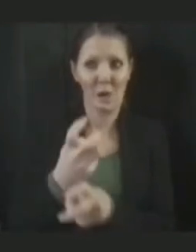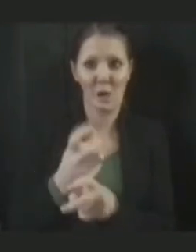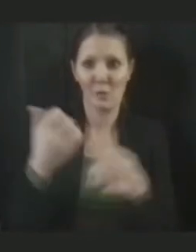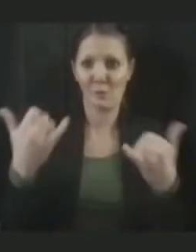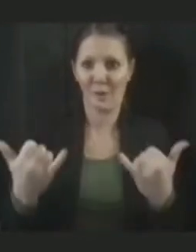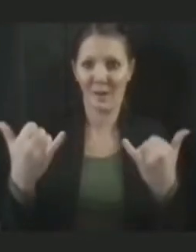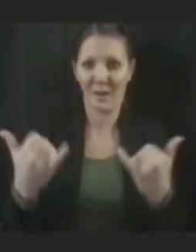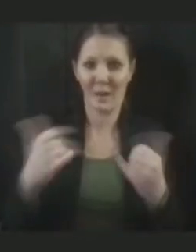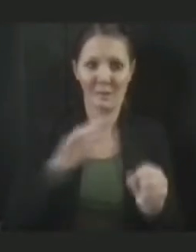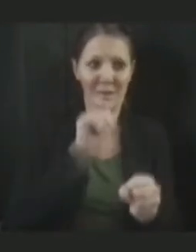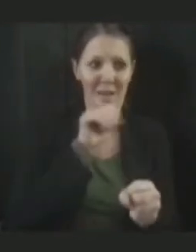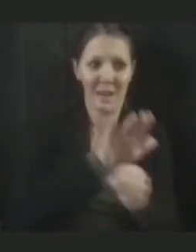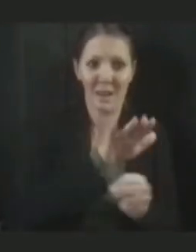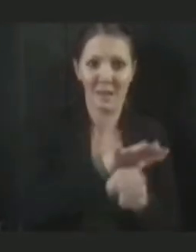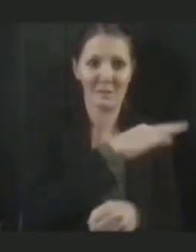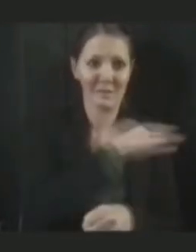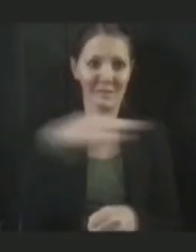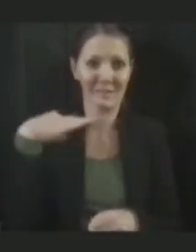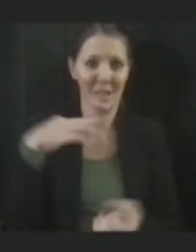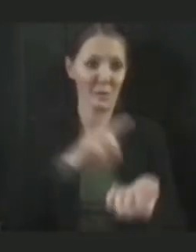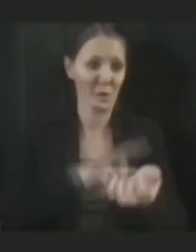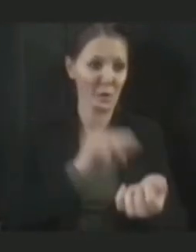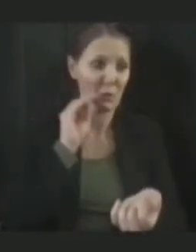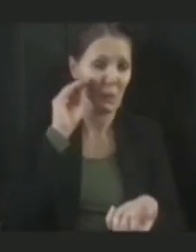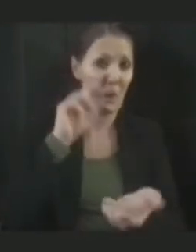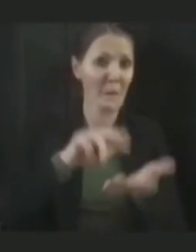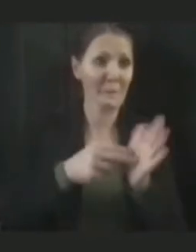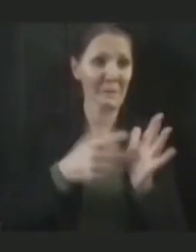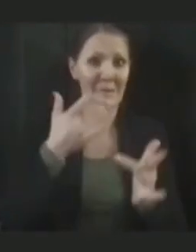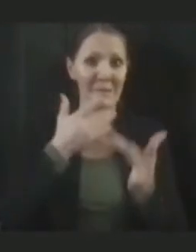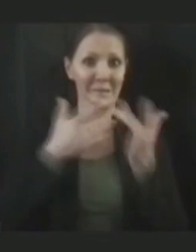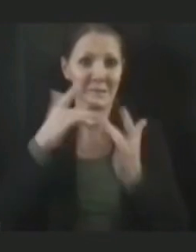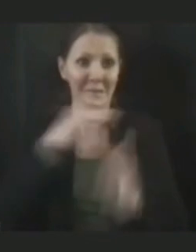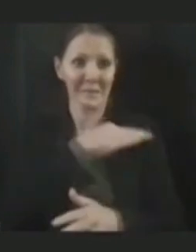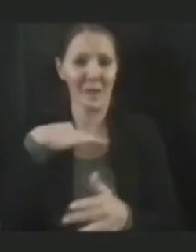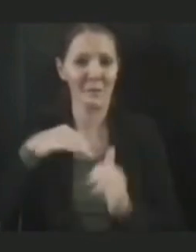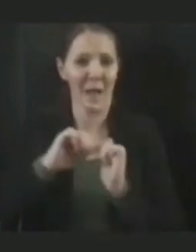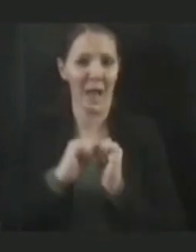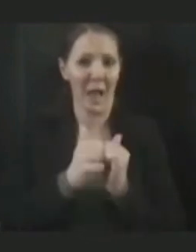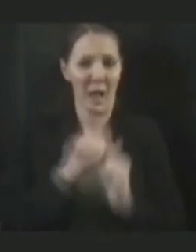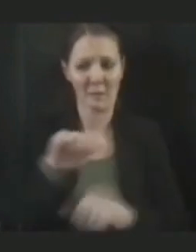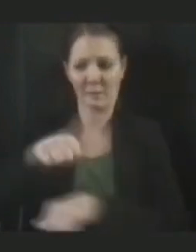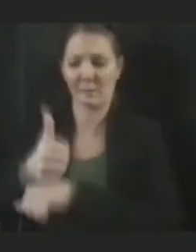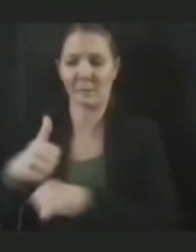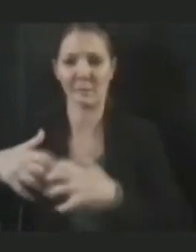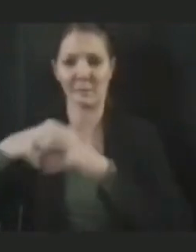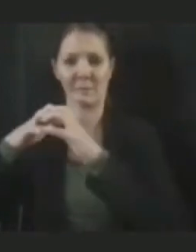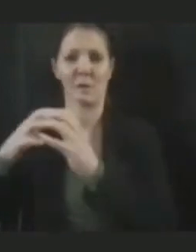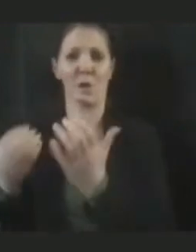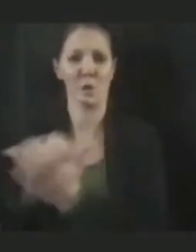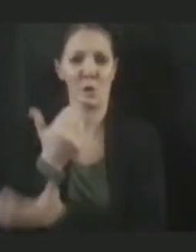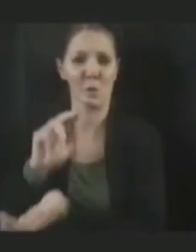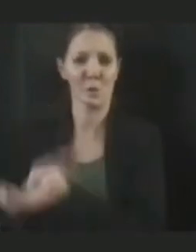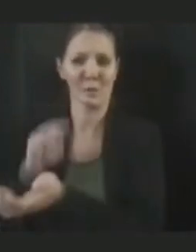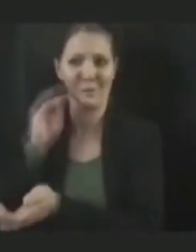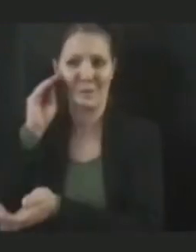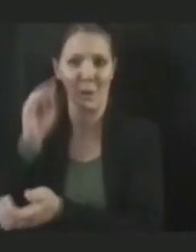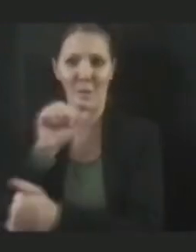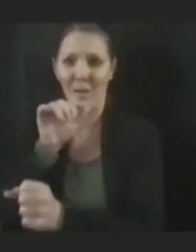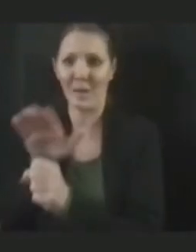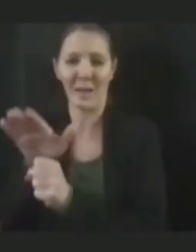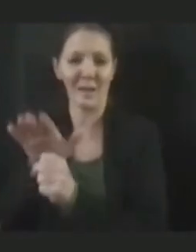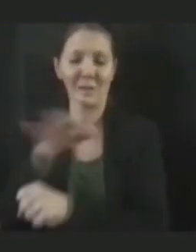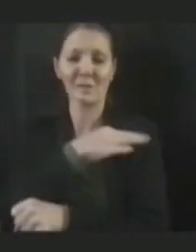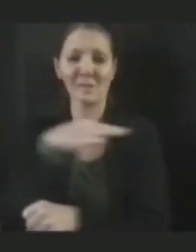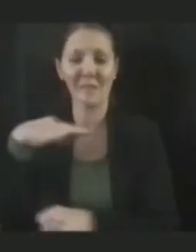staff a nursing home. would be difficult to start to staff a brand new nursing home. So that idea is there, but it just has not come